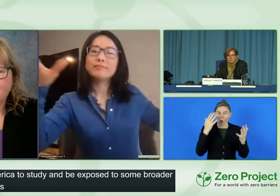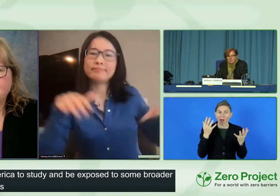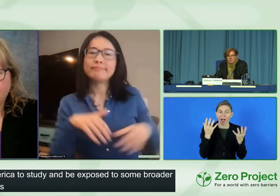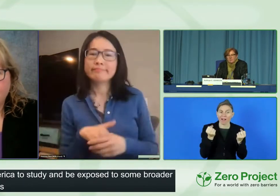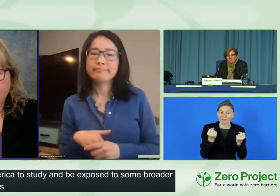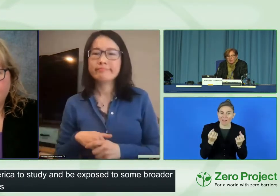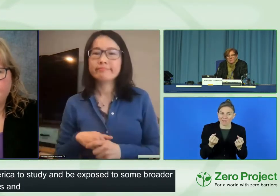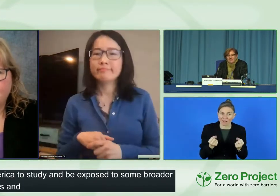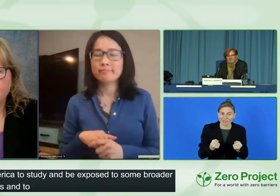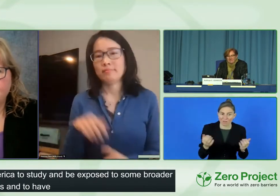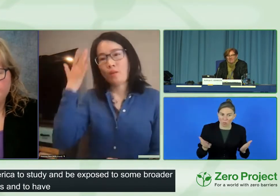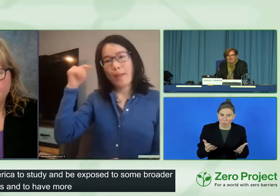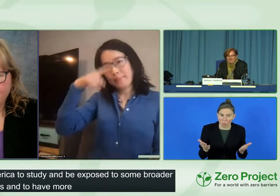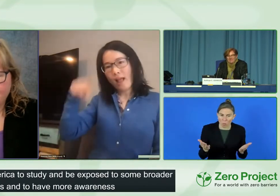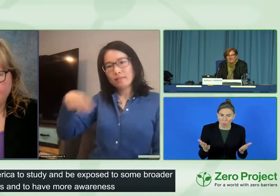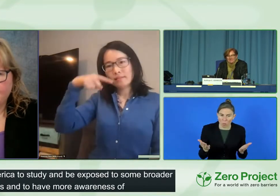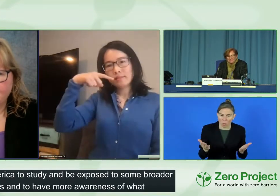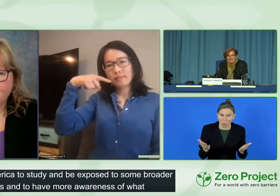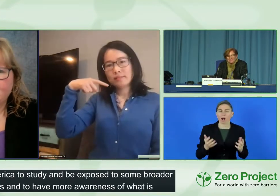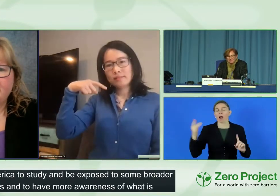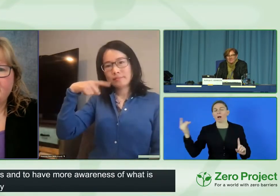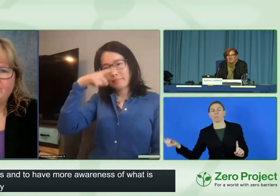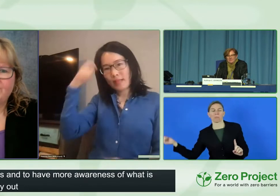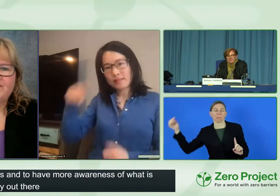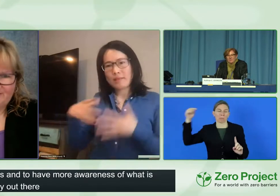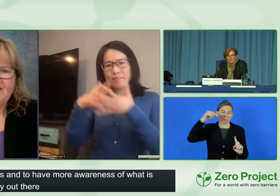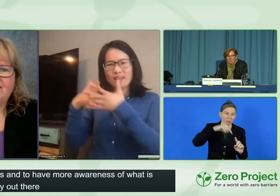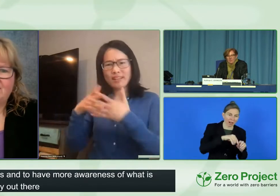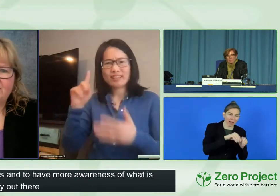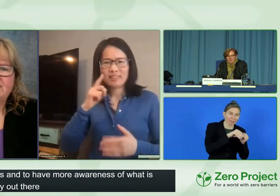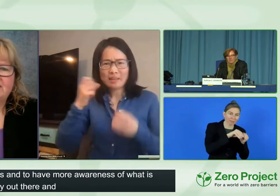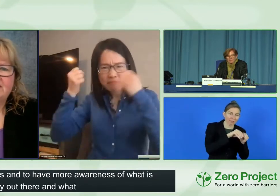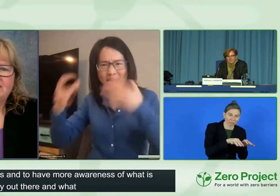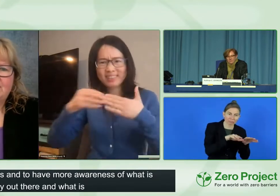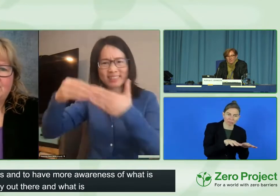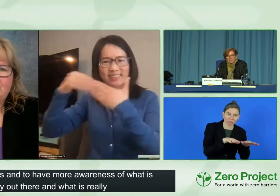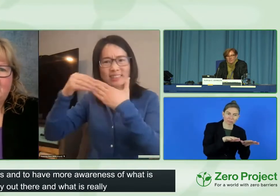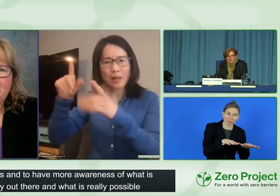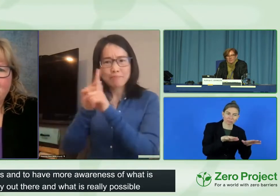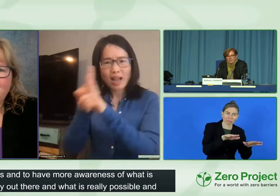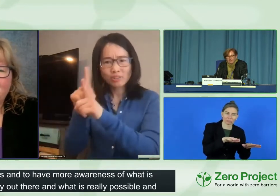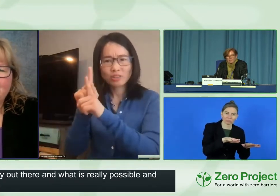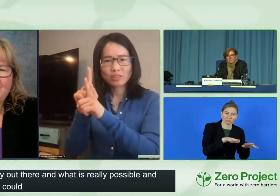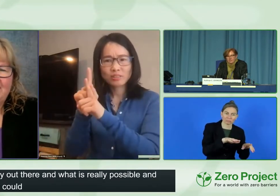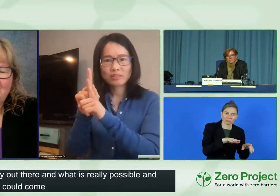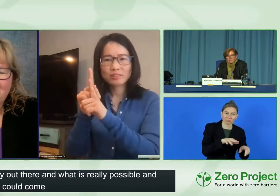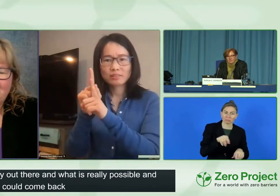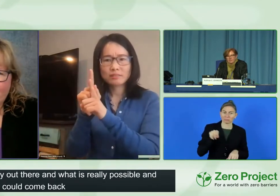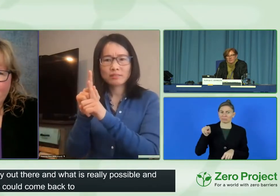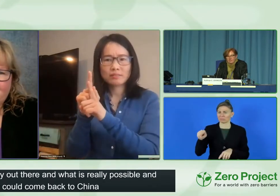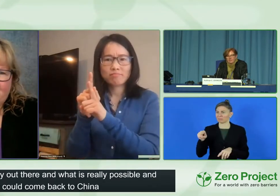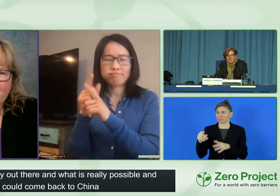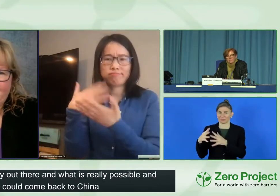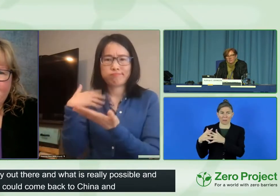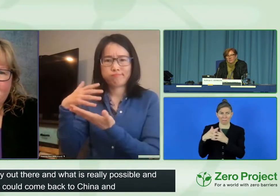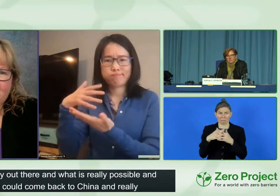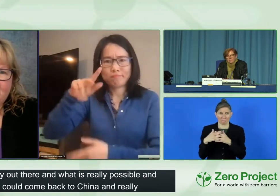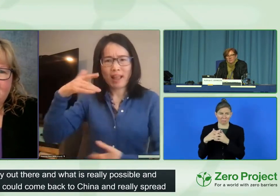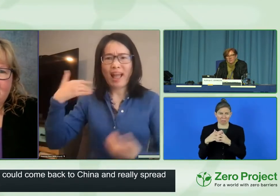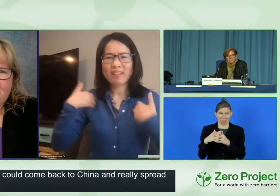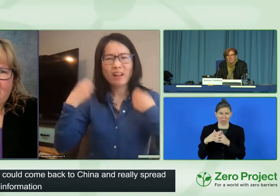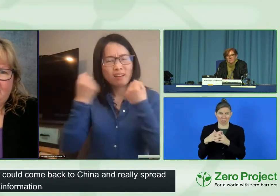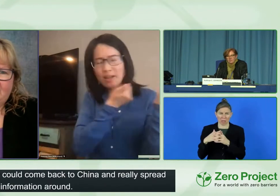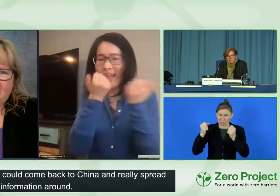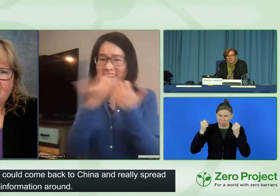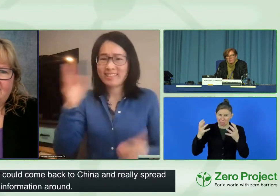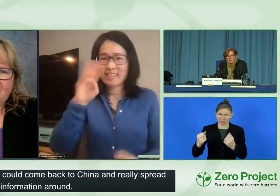they could come back to China and really spread that information around. There are many deaf leaders in America,